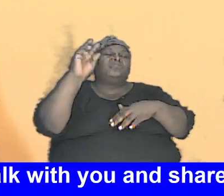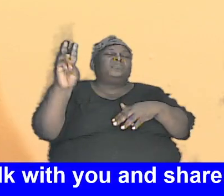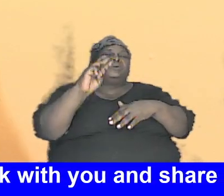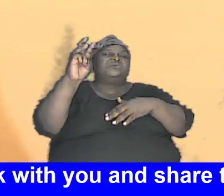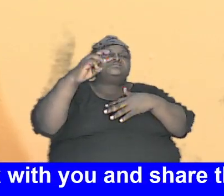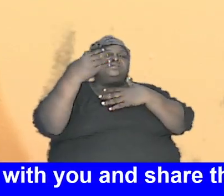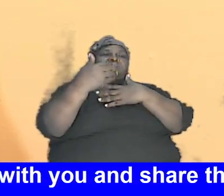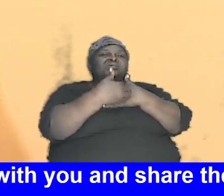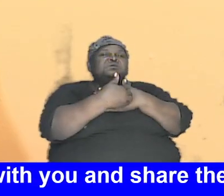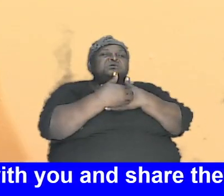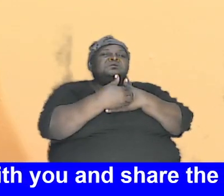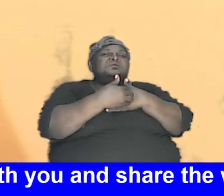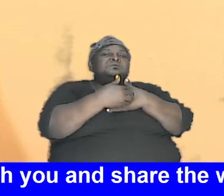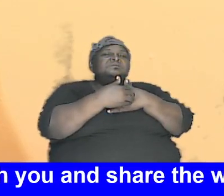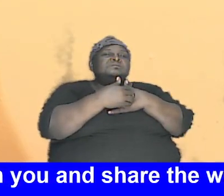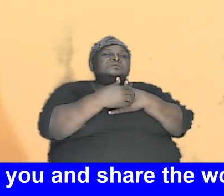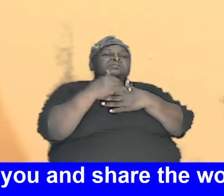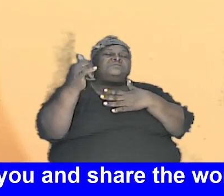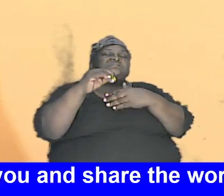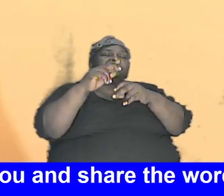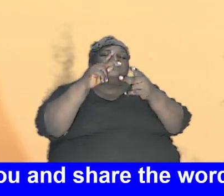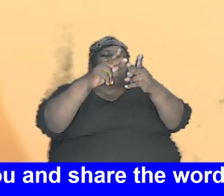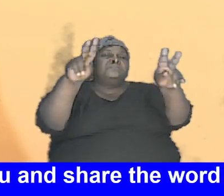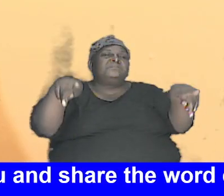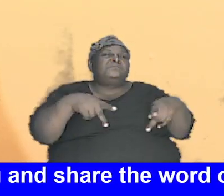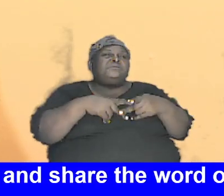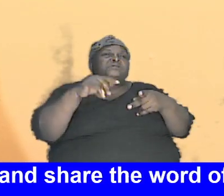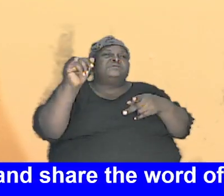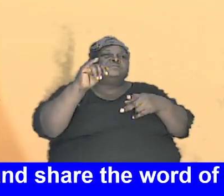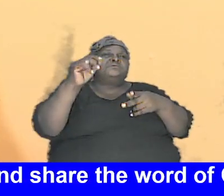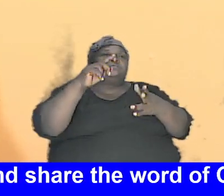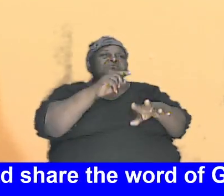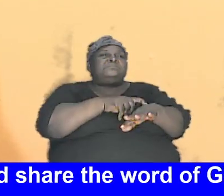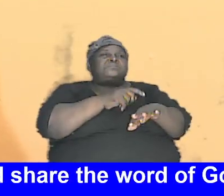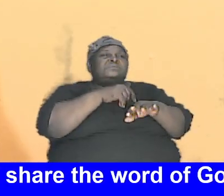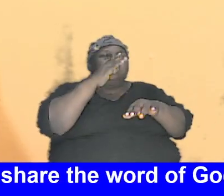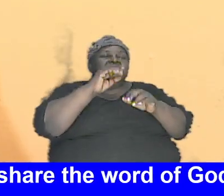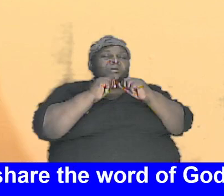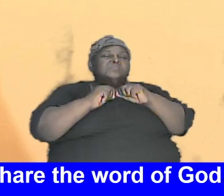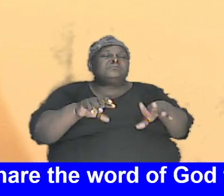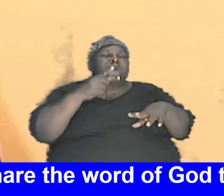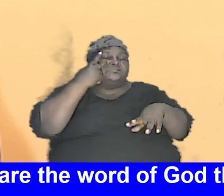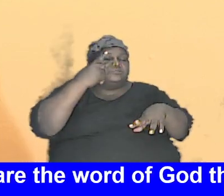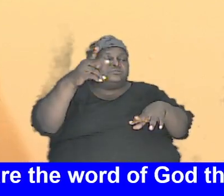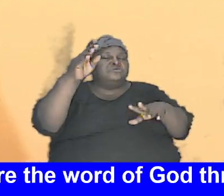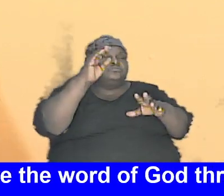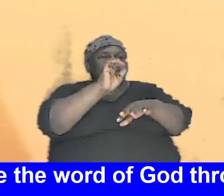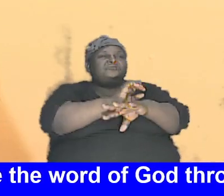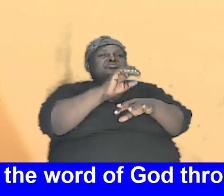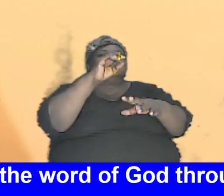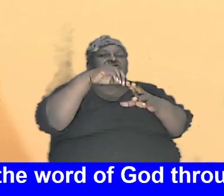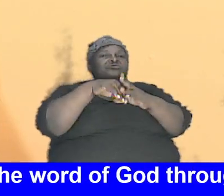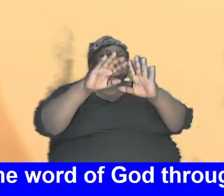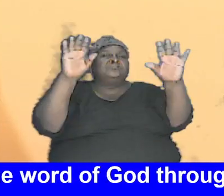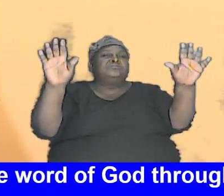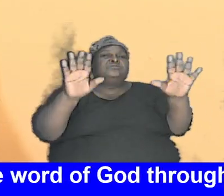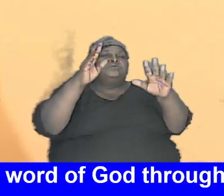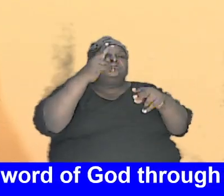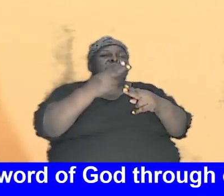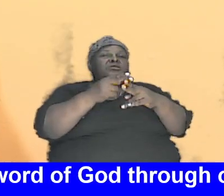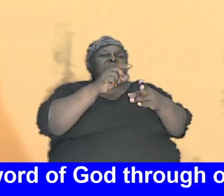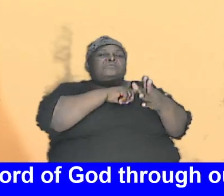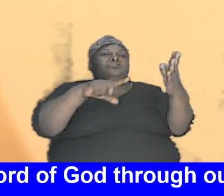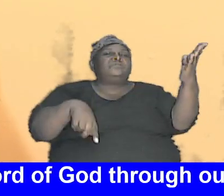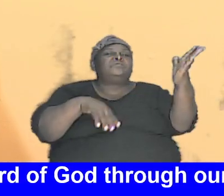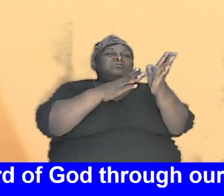same place same time God's willing God bless you see you in church on Sunday in the name of the Lord Jesus